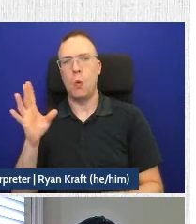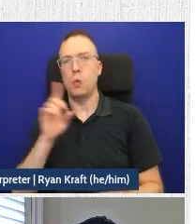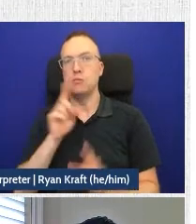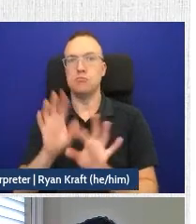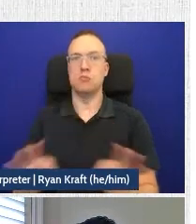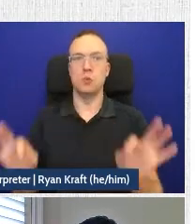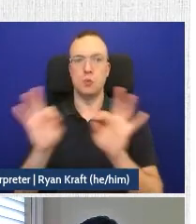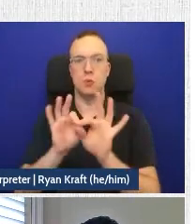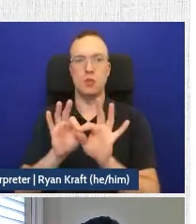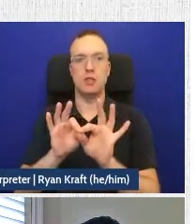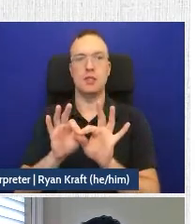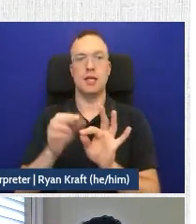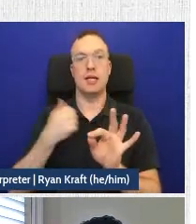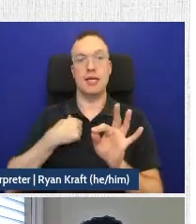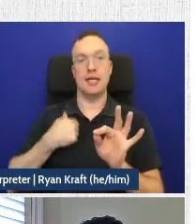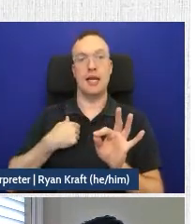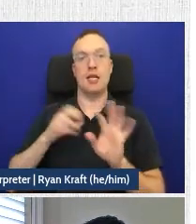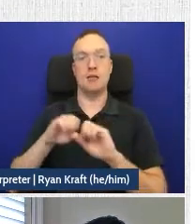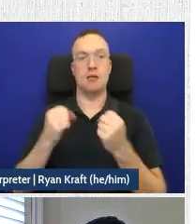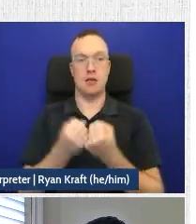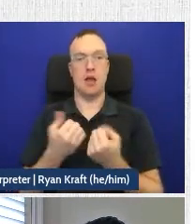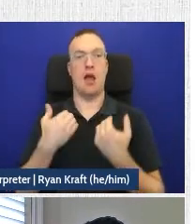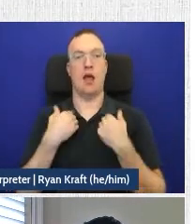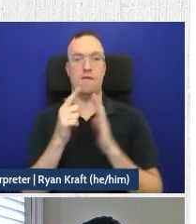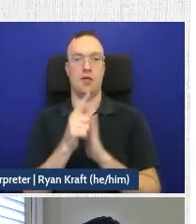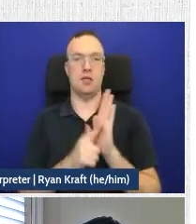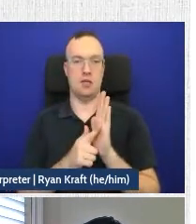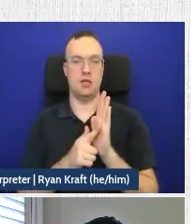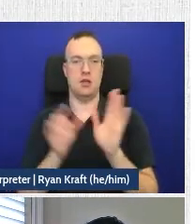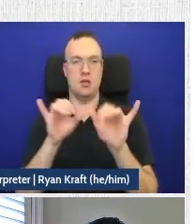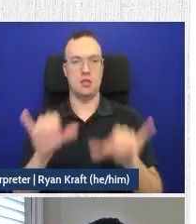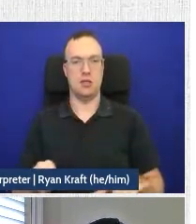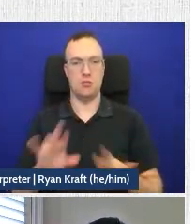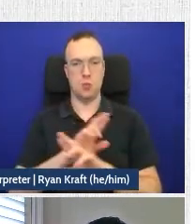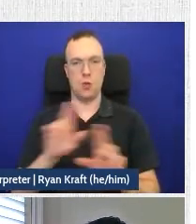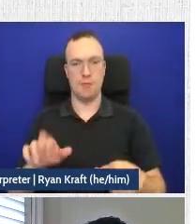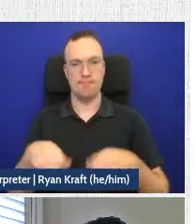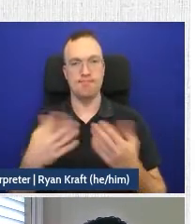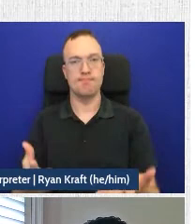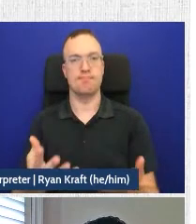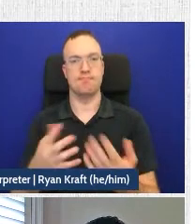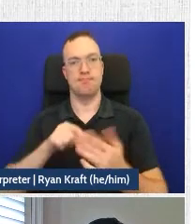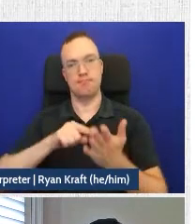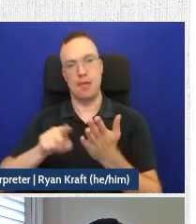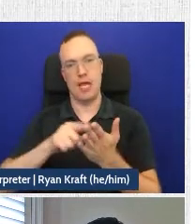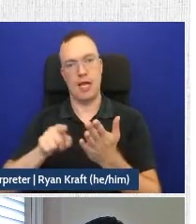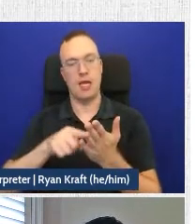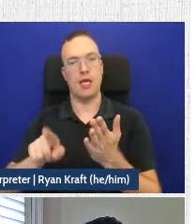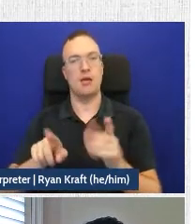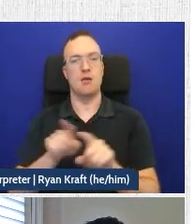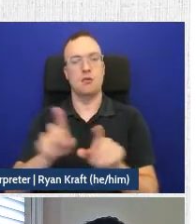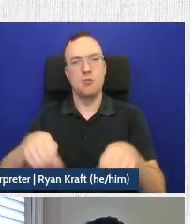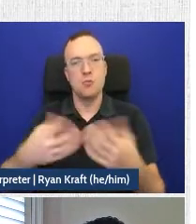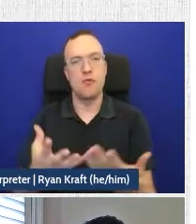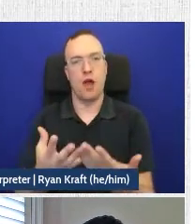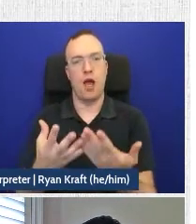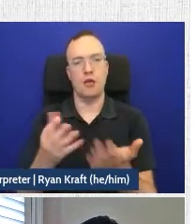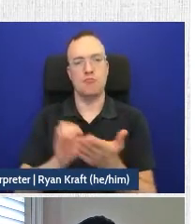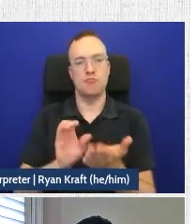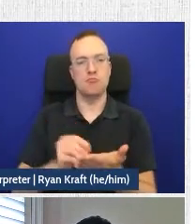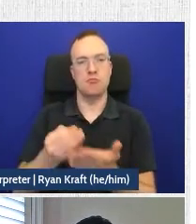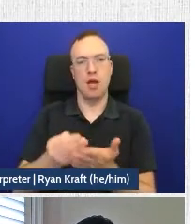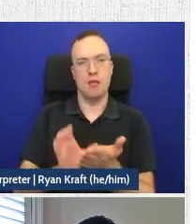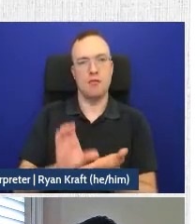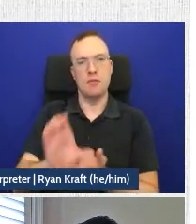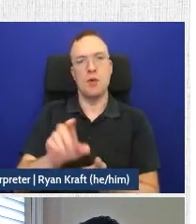important that Canadian society has legal systems in place to provide compensation and to provide damages to those who may